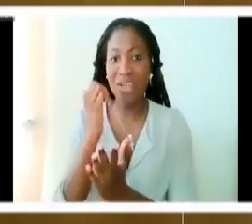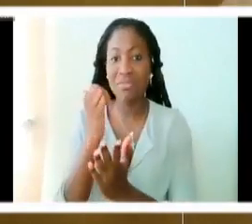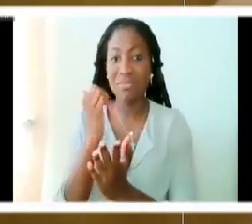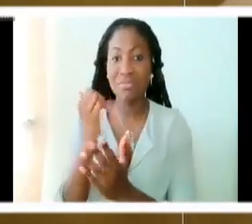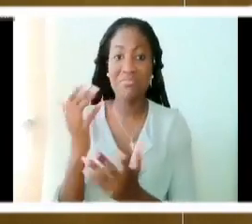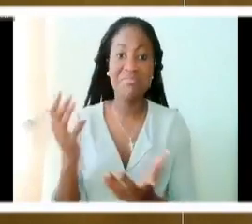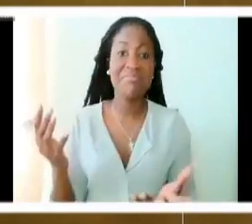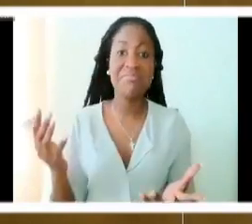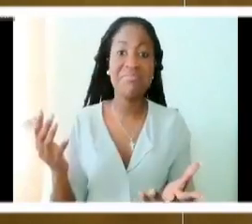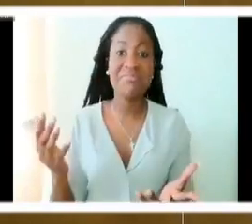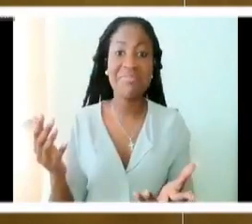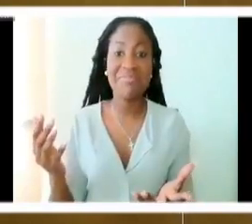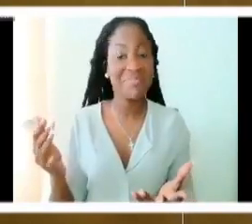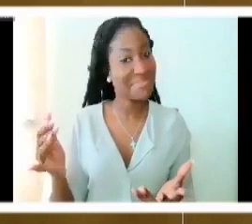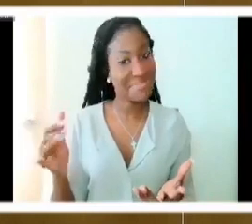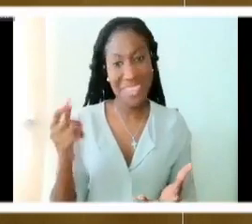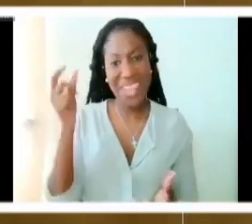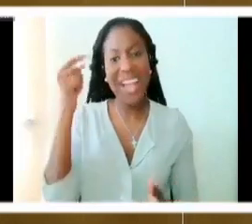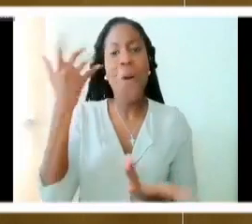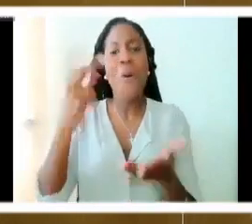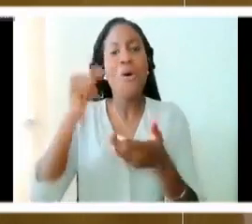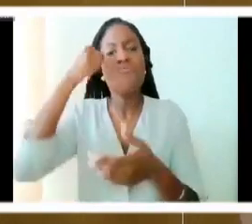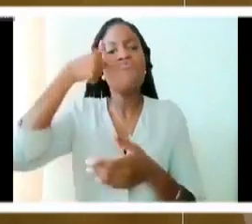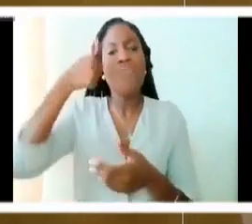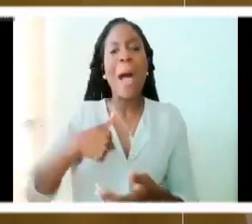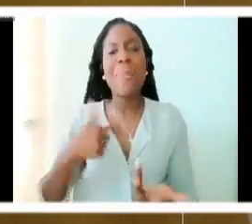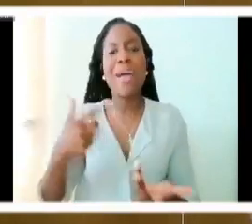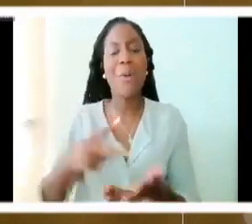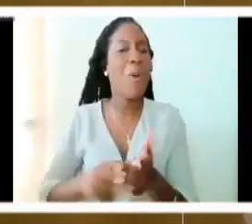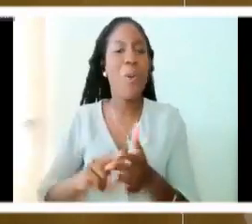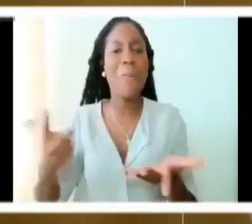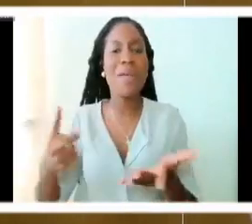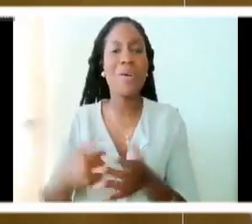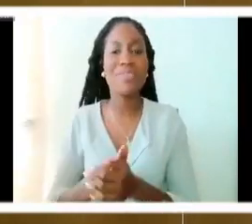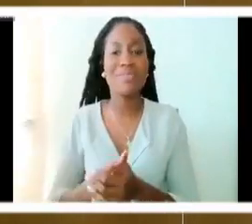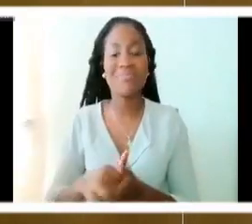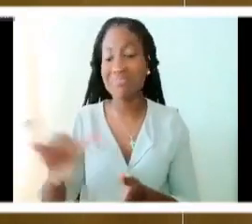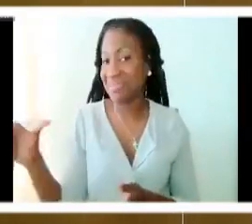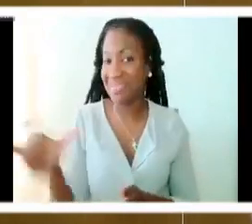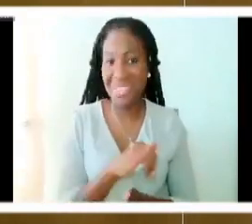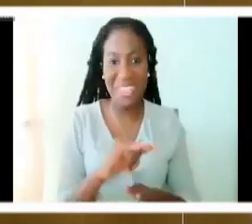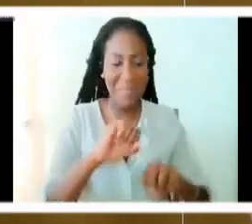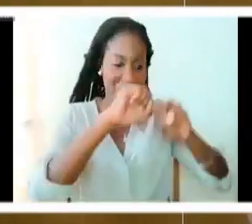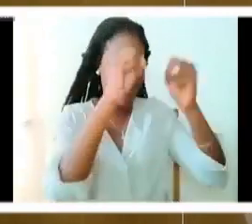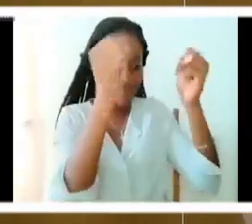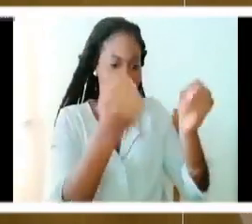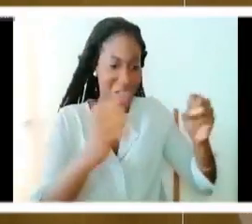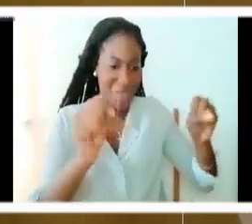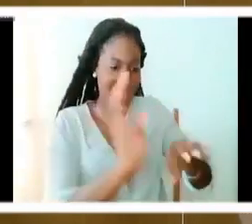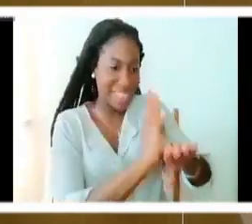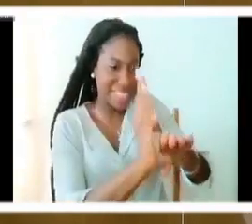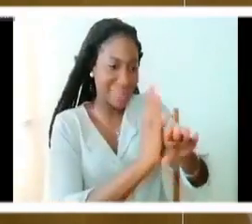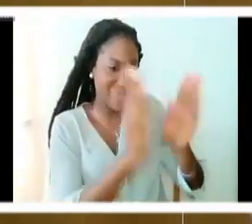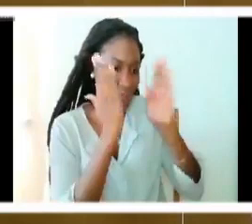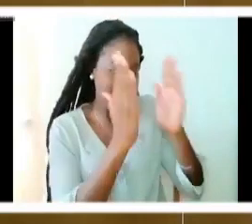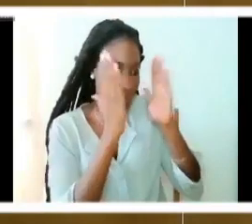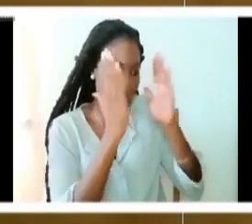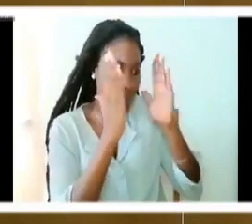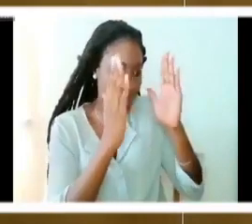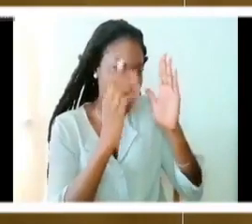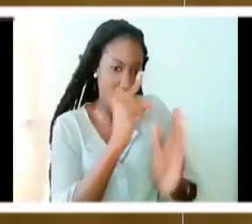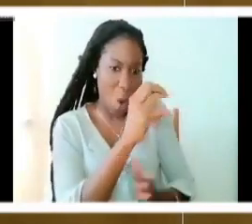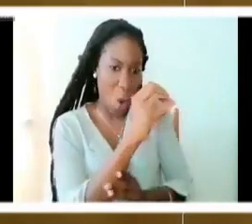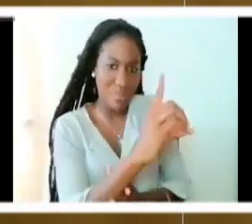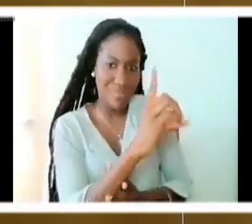me now. I forgot. I forgot. Oh, gosh. What are we doing there? That too is idolatry. When we don't have time that we can